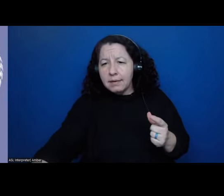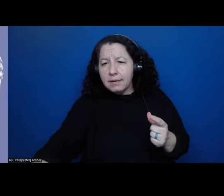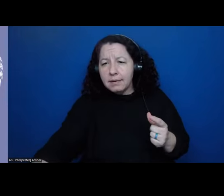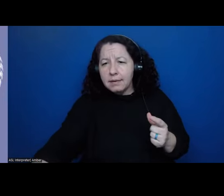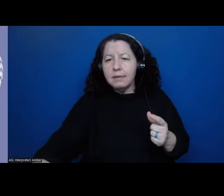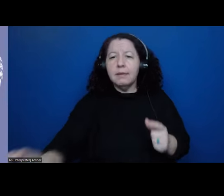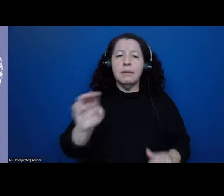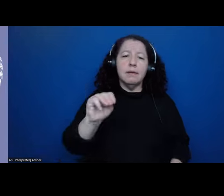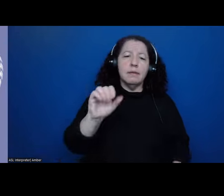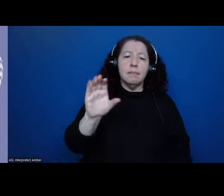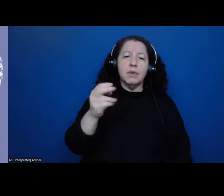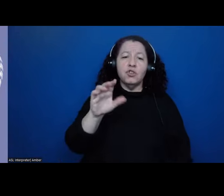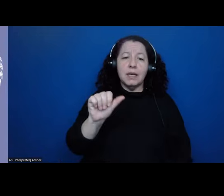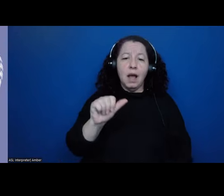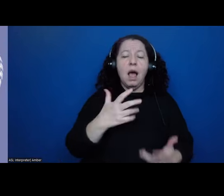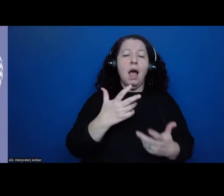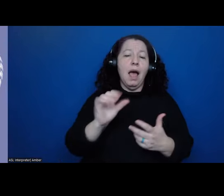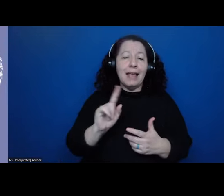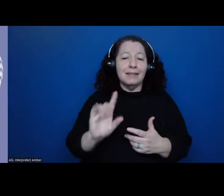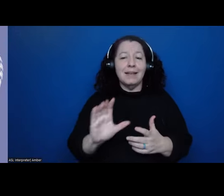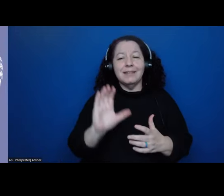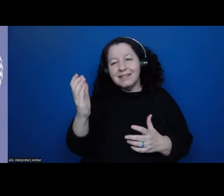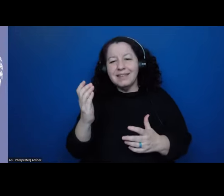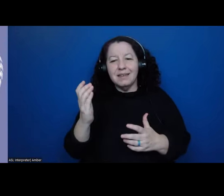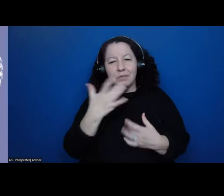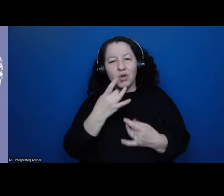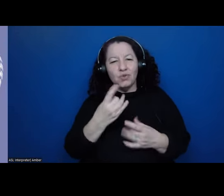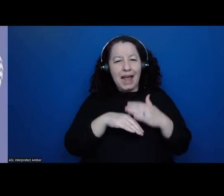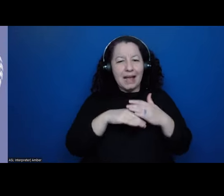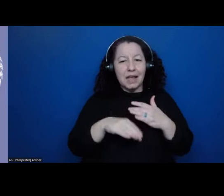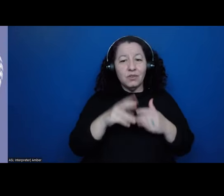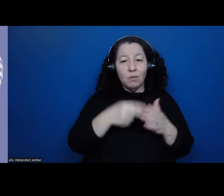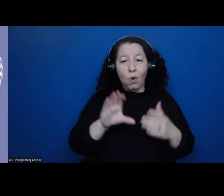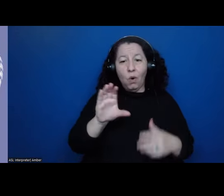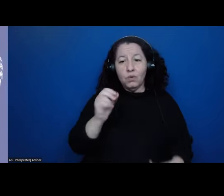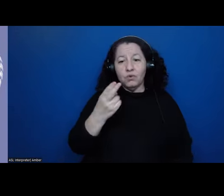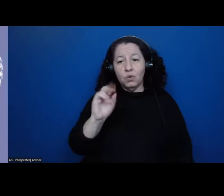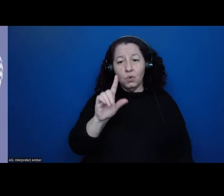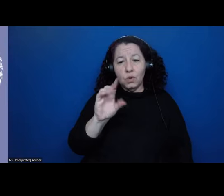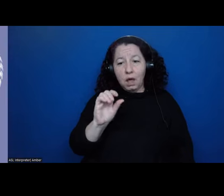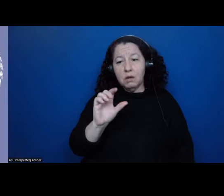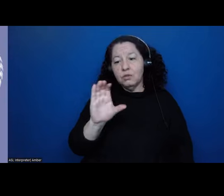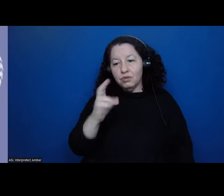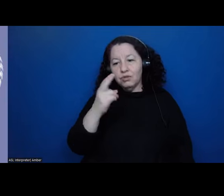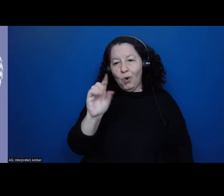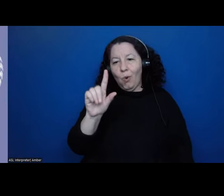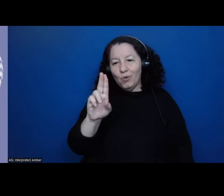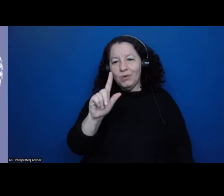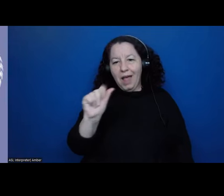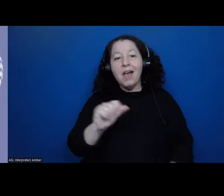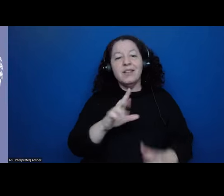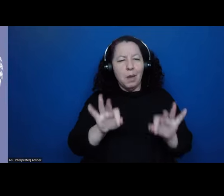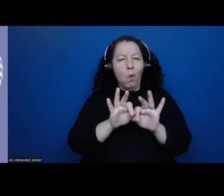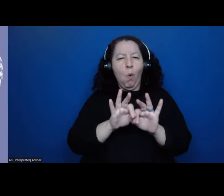Aztecs seemed very interested in access both to Cholula, which was a really important, um, pilgrimage center and market